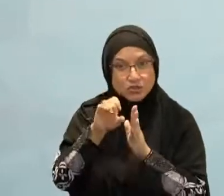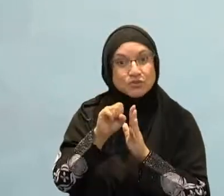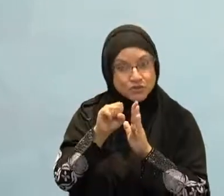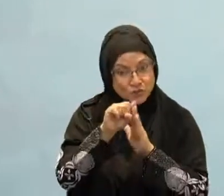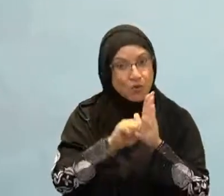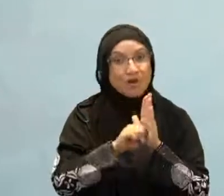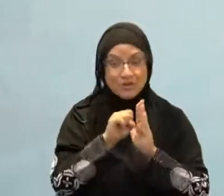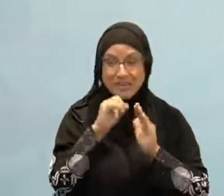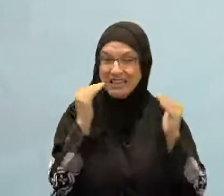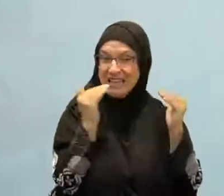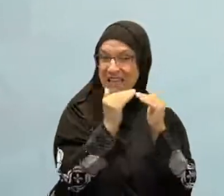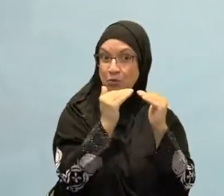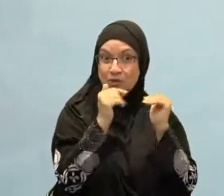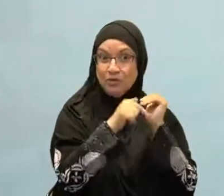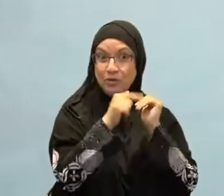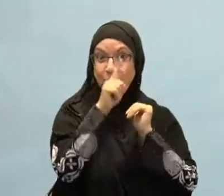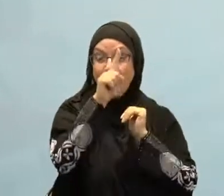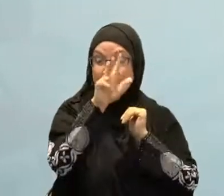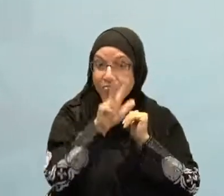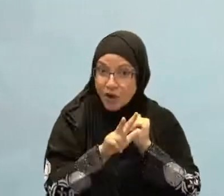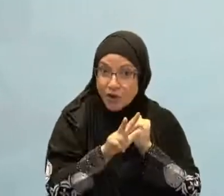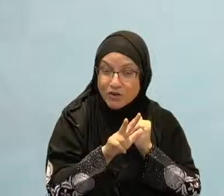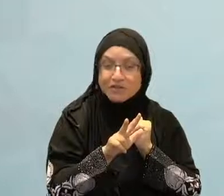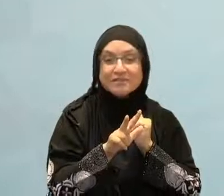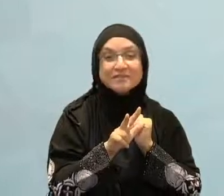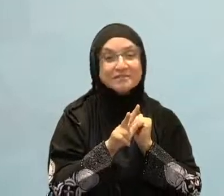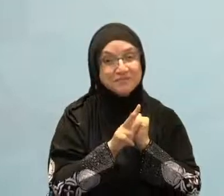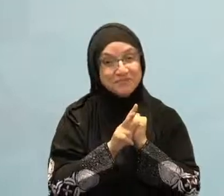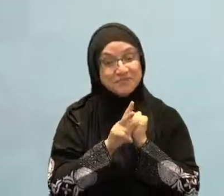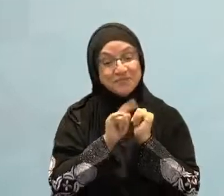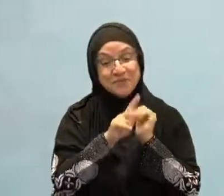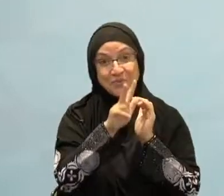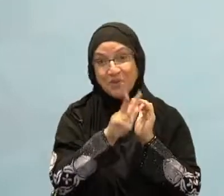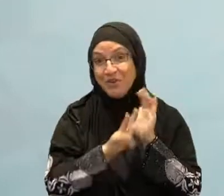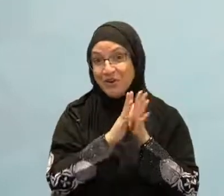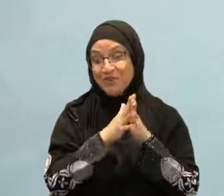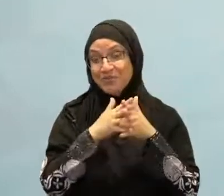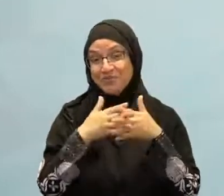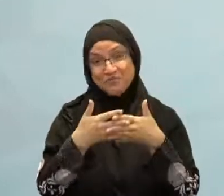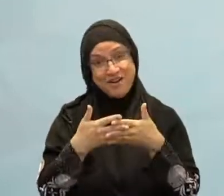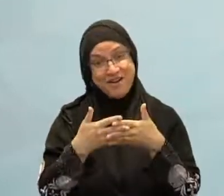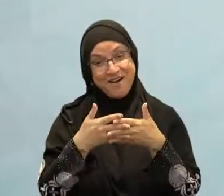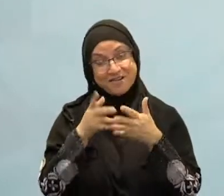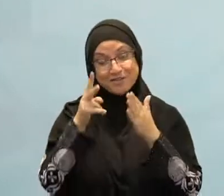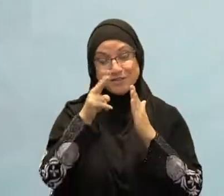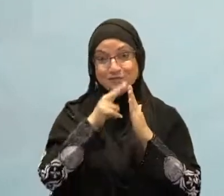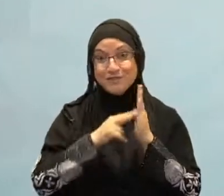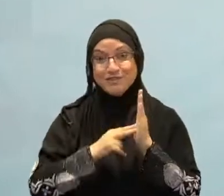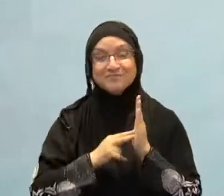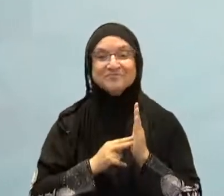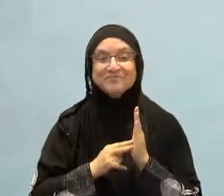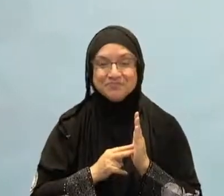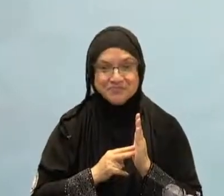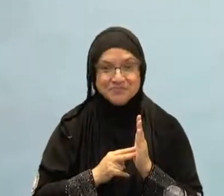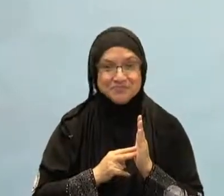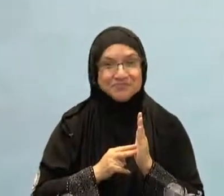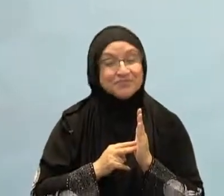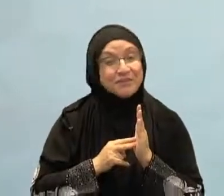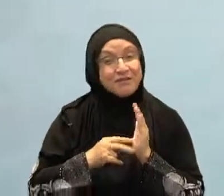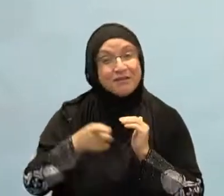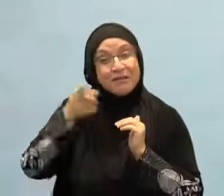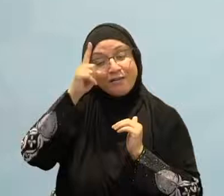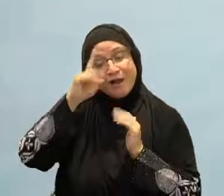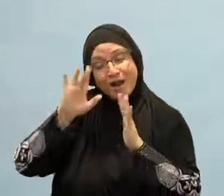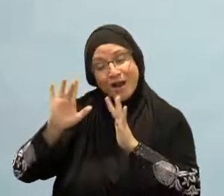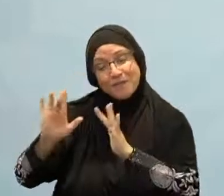struggling with their five prayers to pray them on time, this will only help it, bi'ithnillahi ta'ala. It's not in place of it. It's a means of connecting yourself